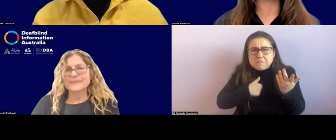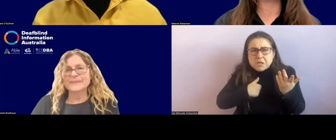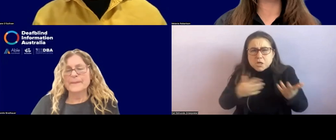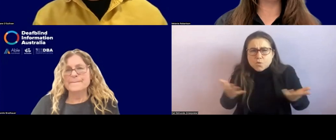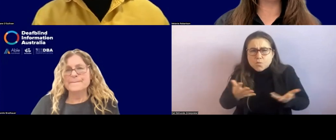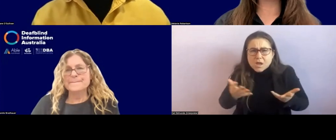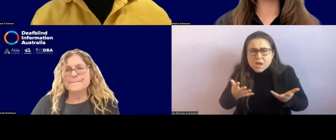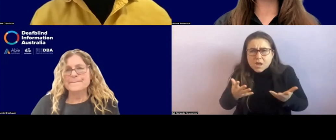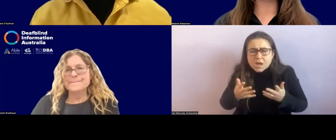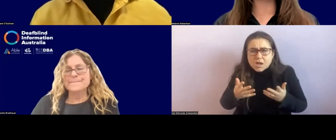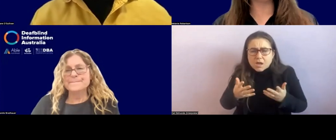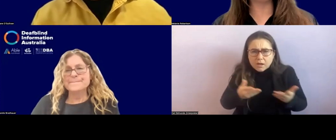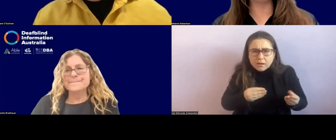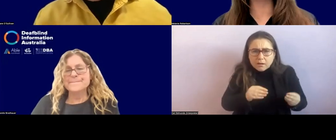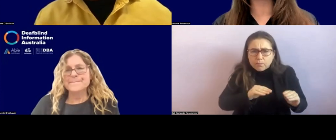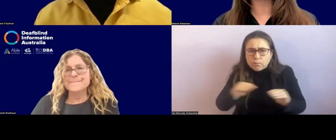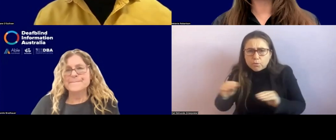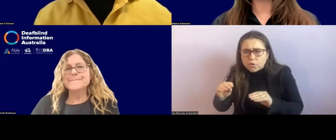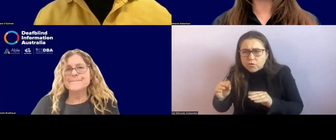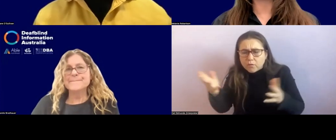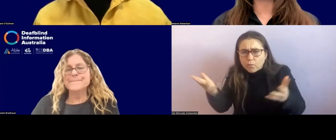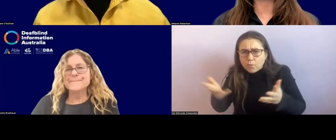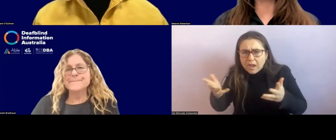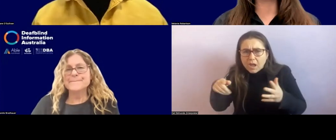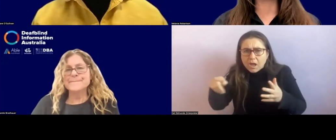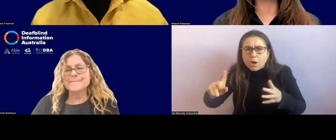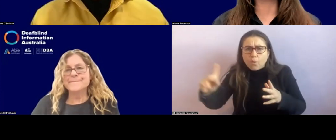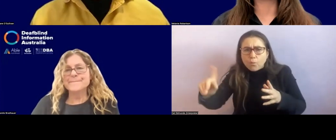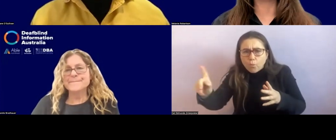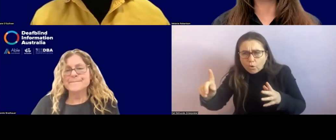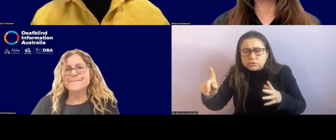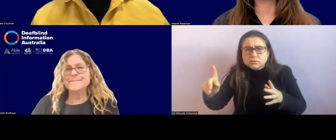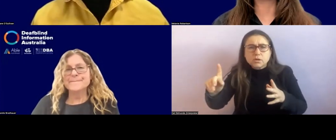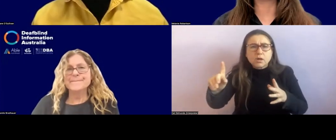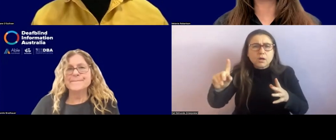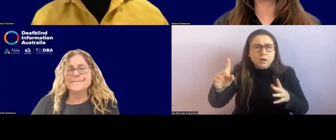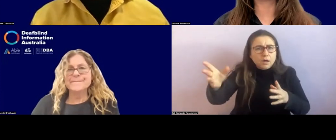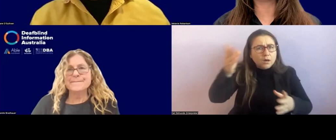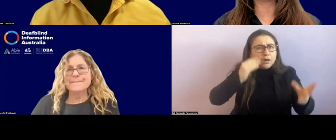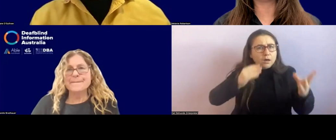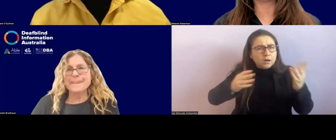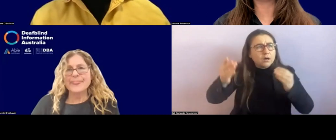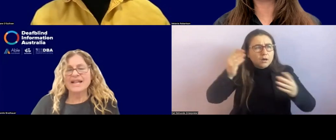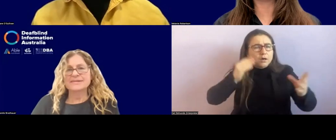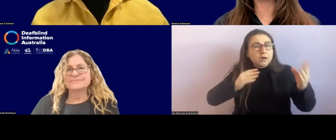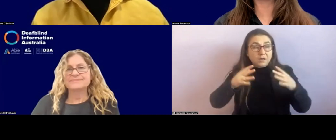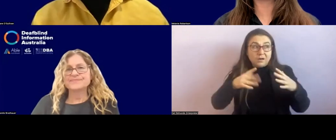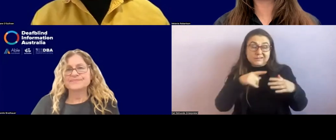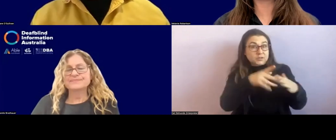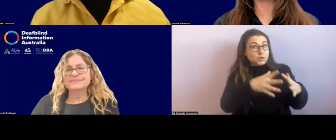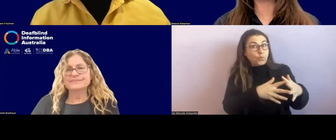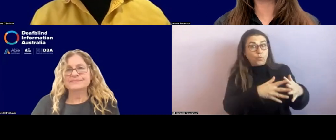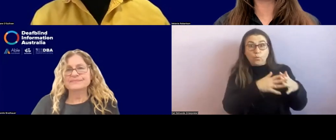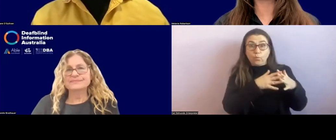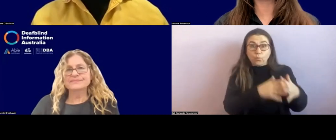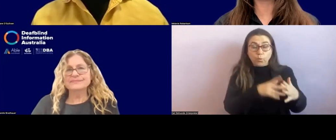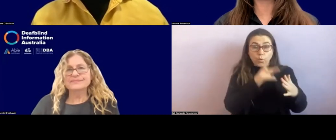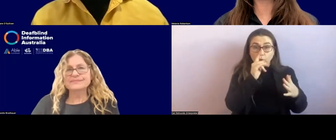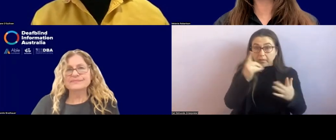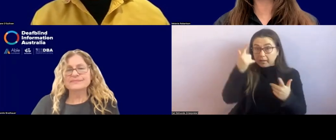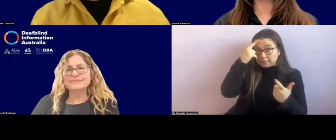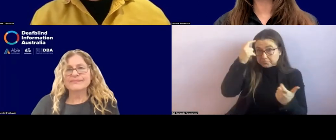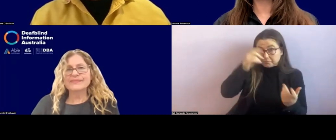going, where they've been moved to, how they moved, um, all those things. I think O and M's can provide really valuable, valuable